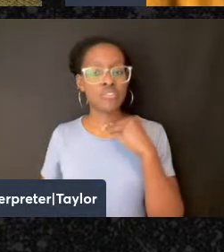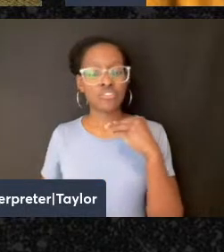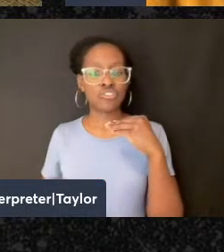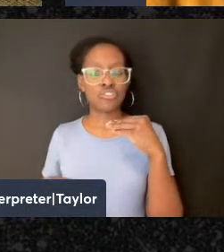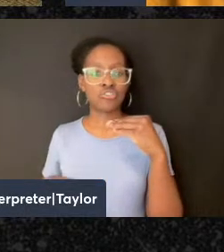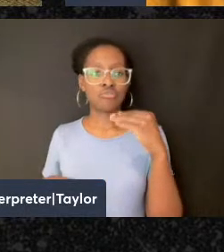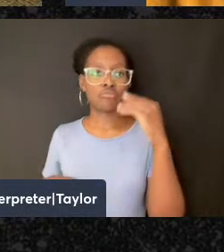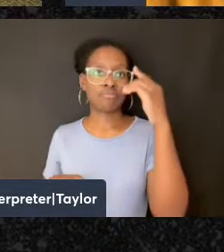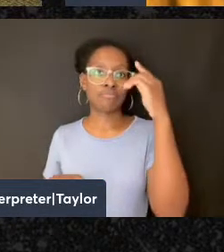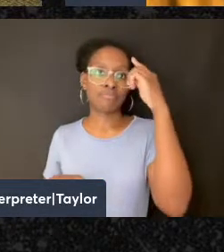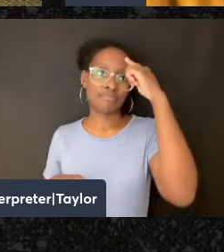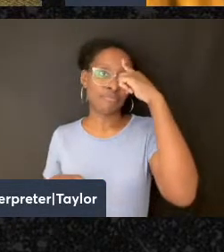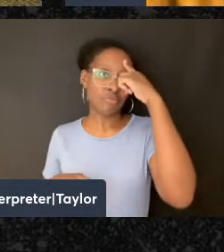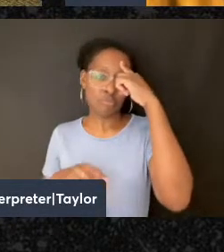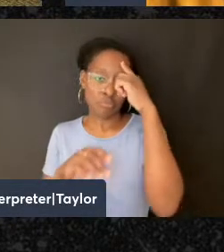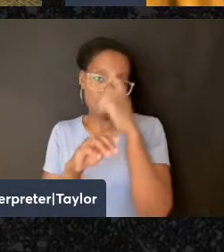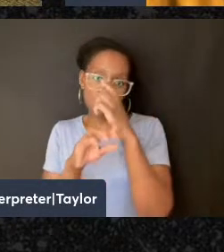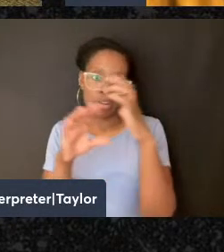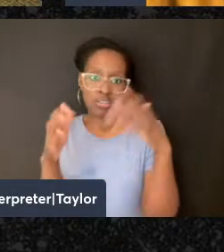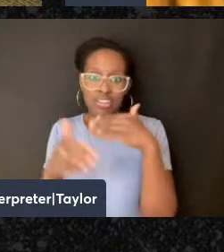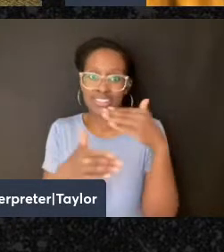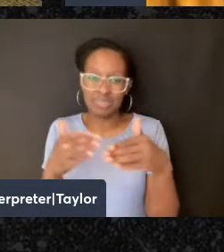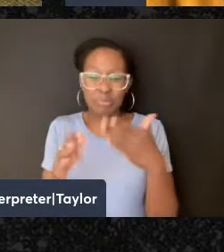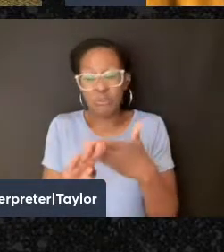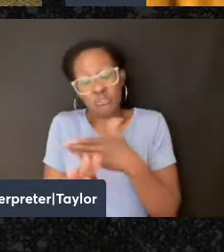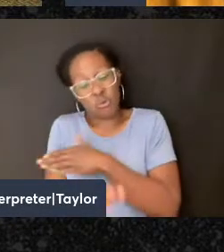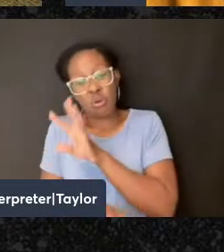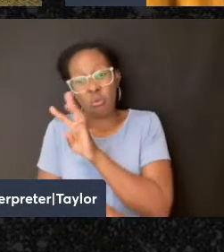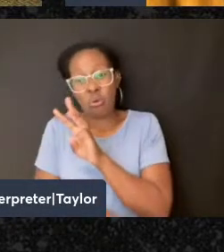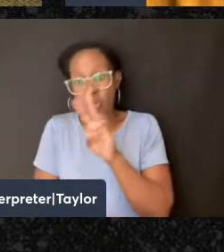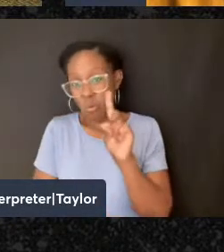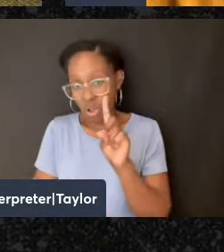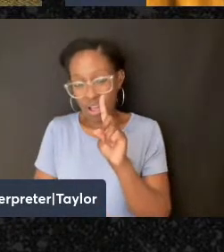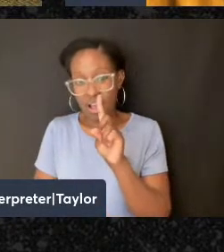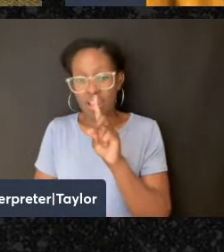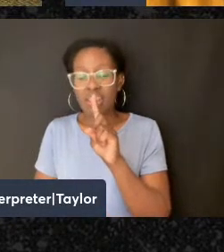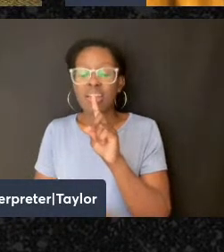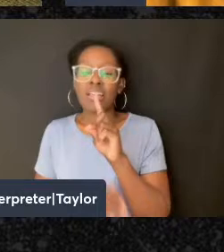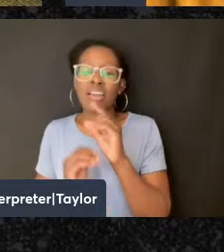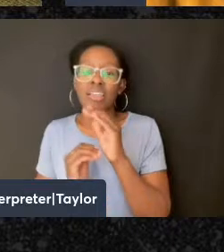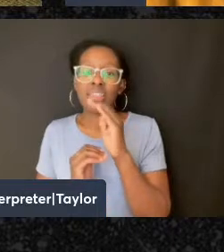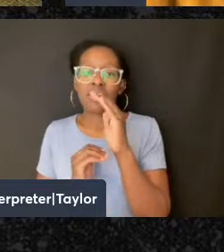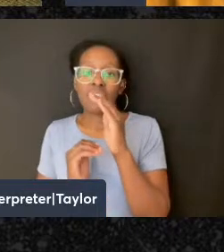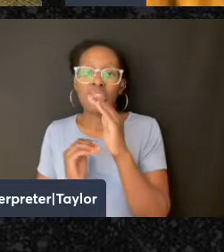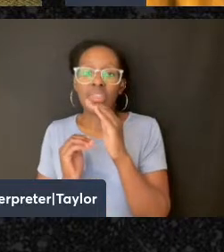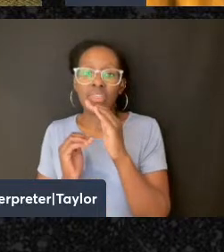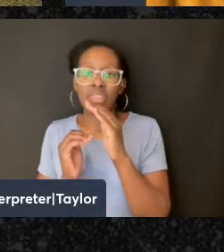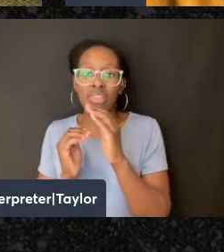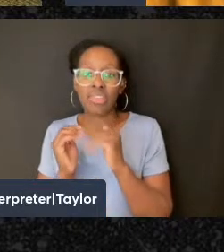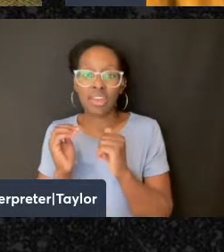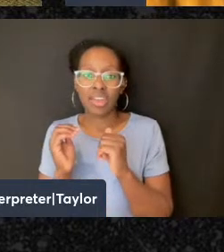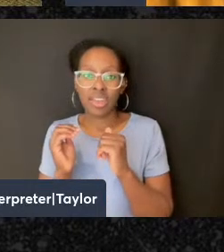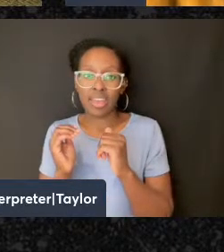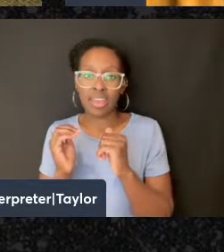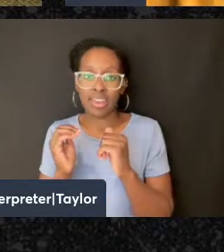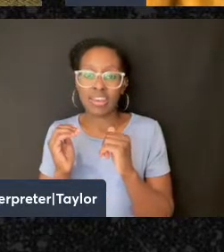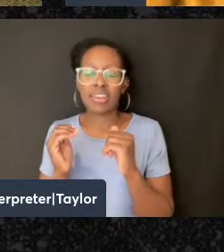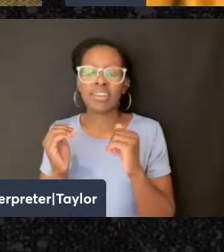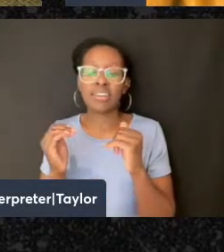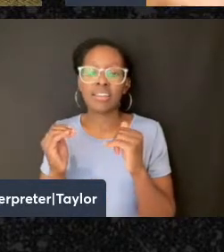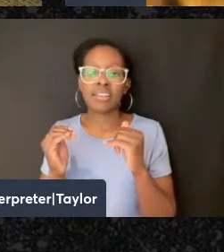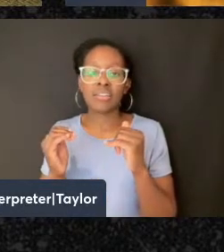particularly before World War I, than the one that has come to become